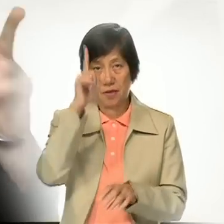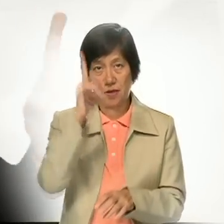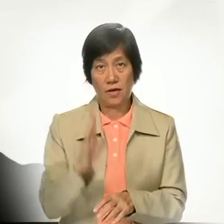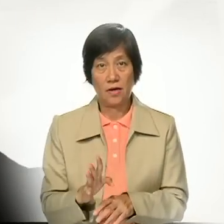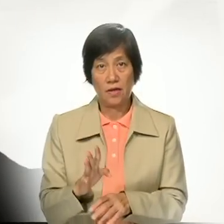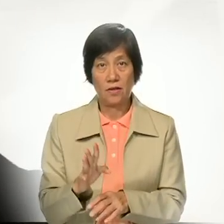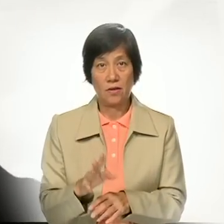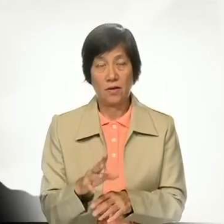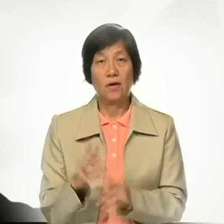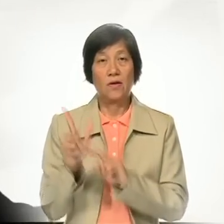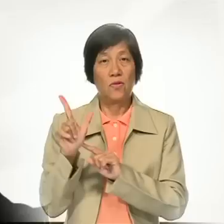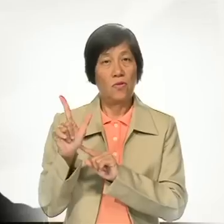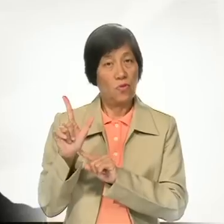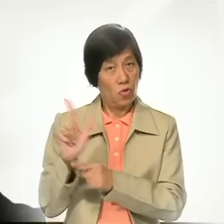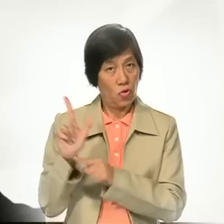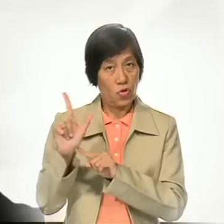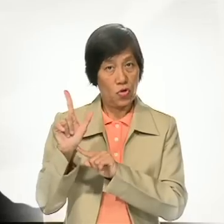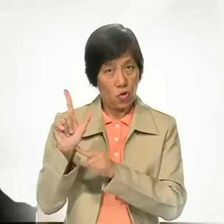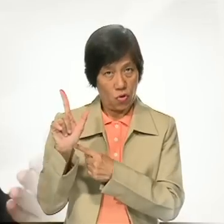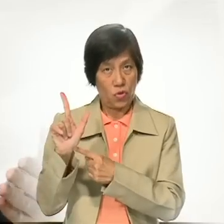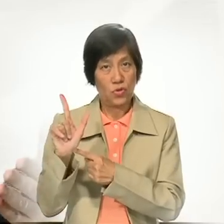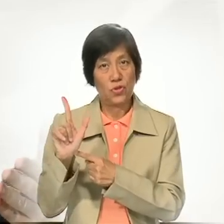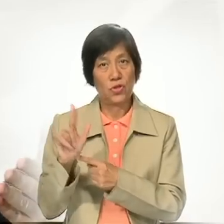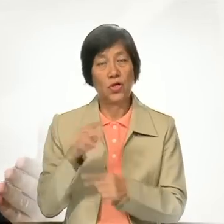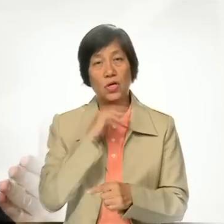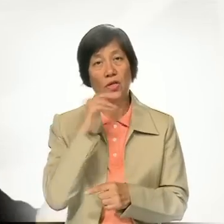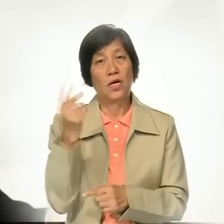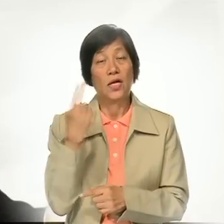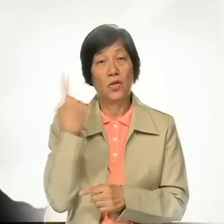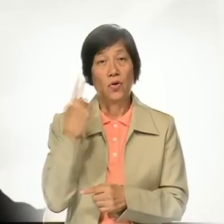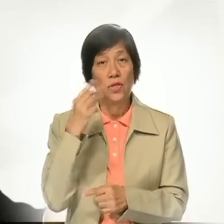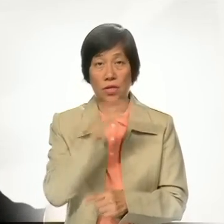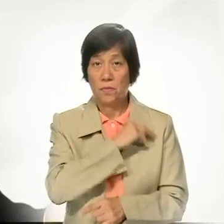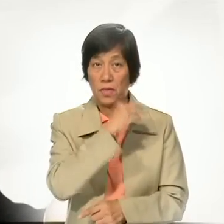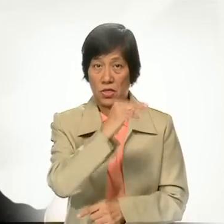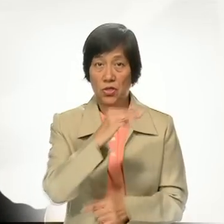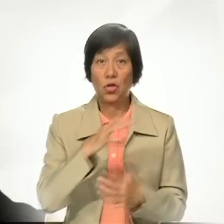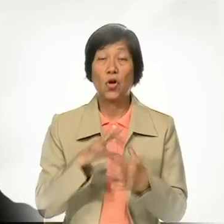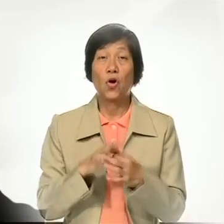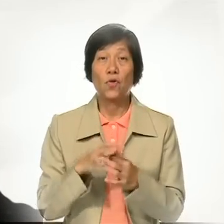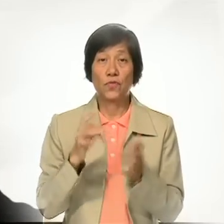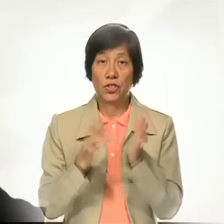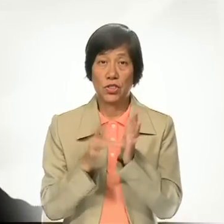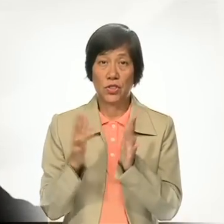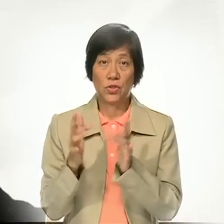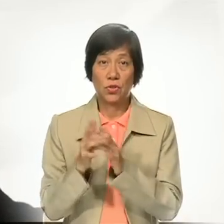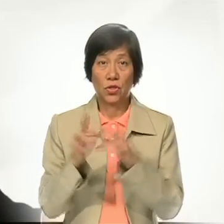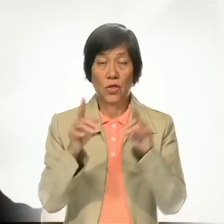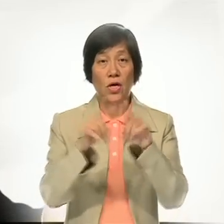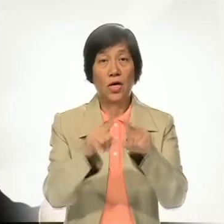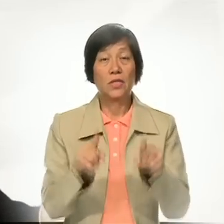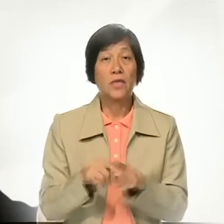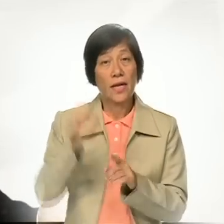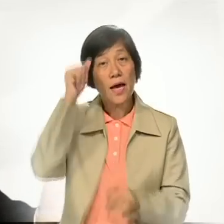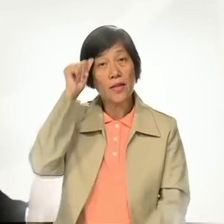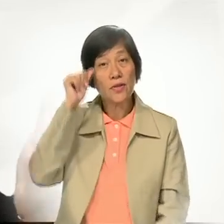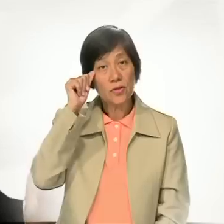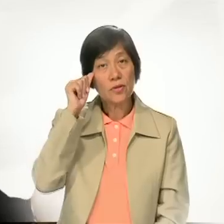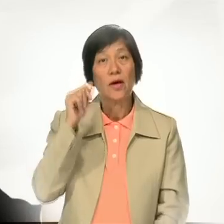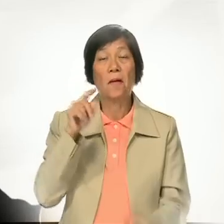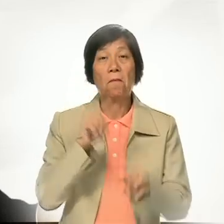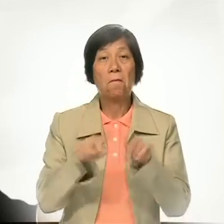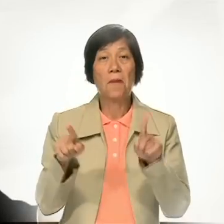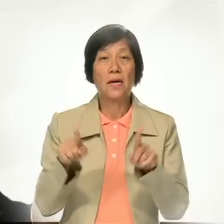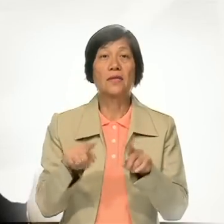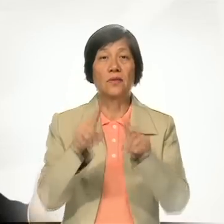launched not only the mission of Jesus as an adult, but also